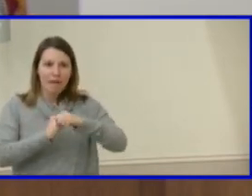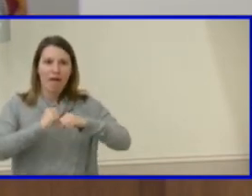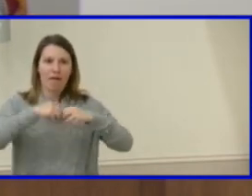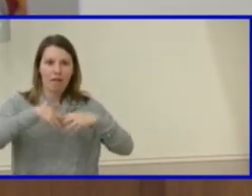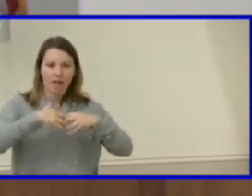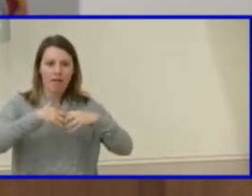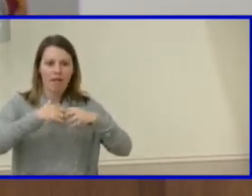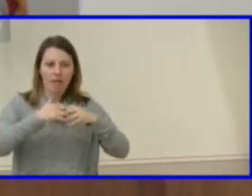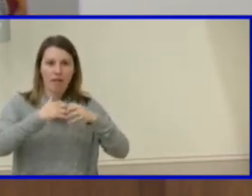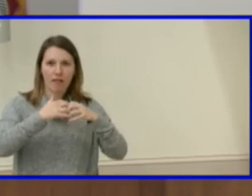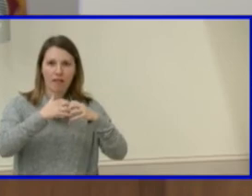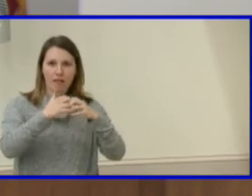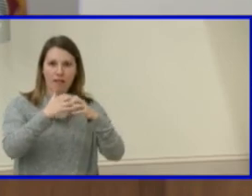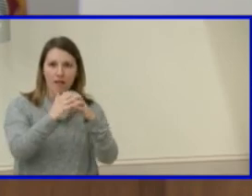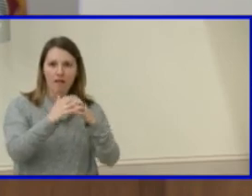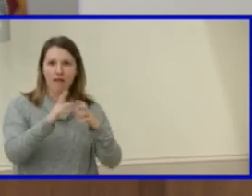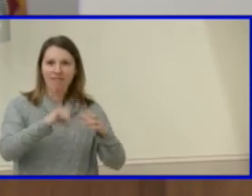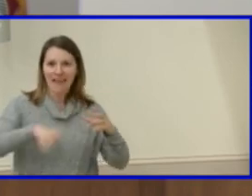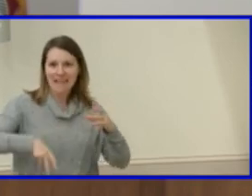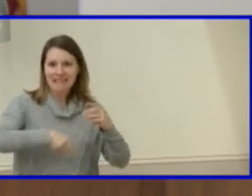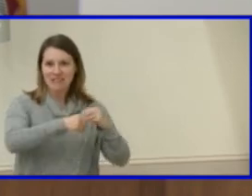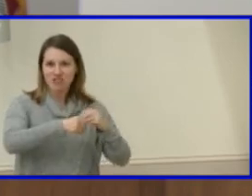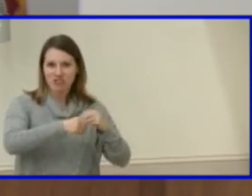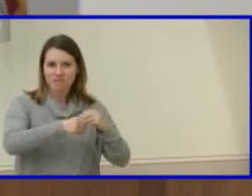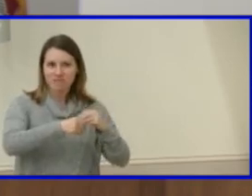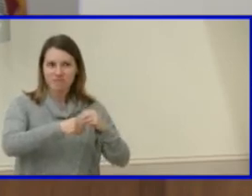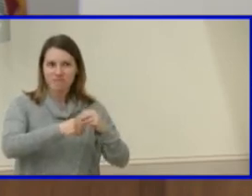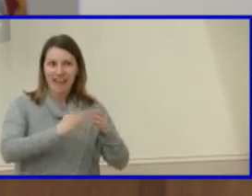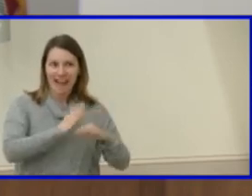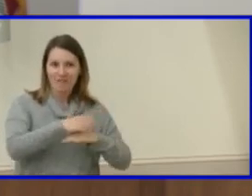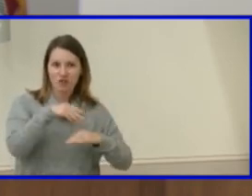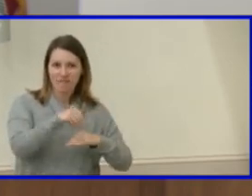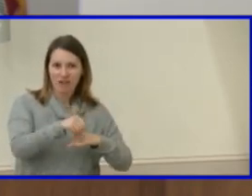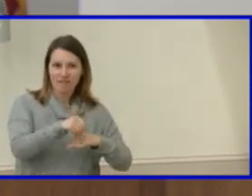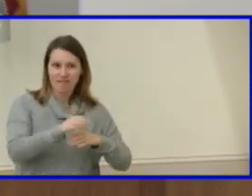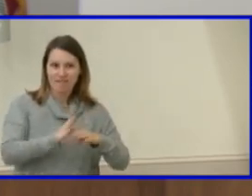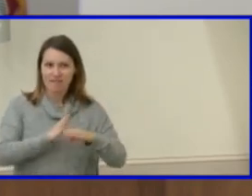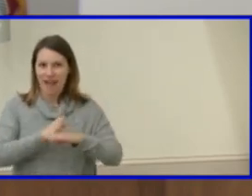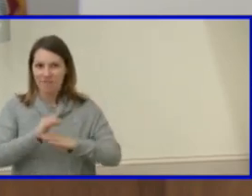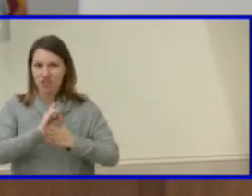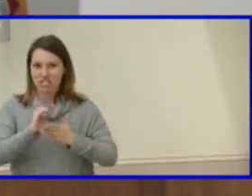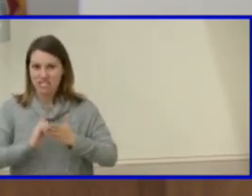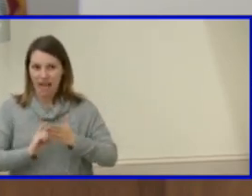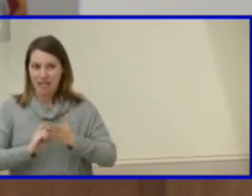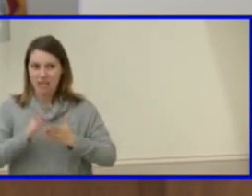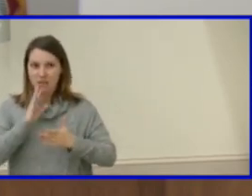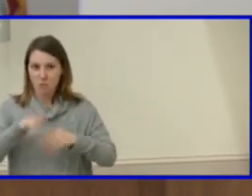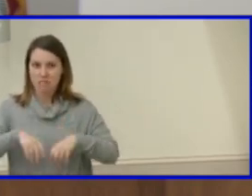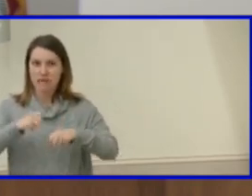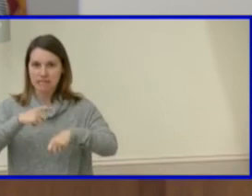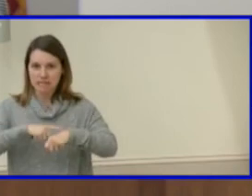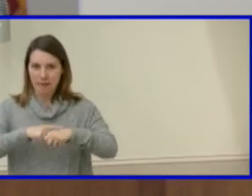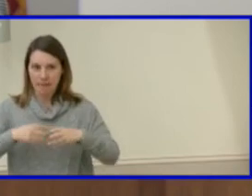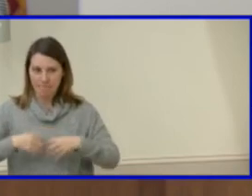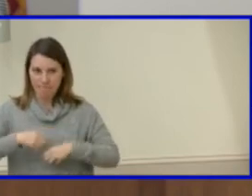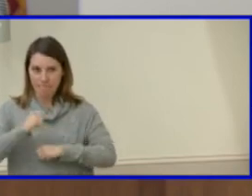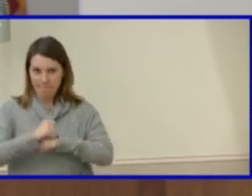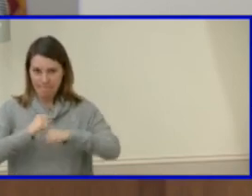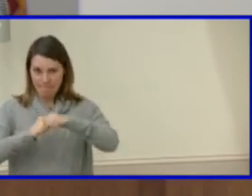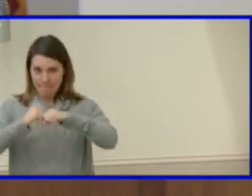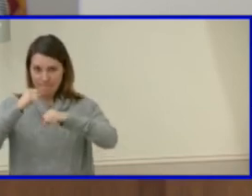once funded and designed so i wanted to ask that question as well